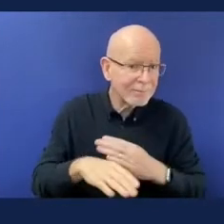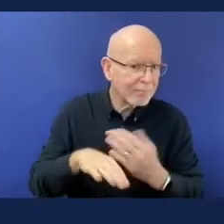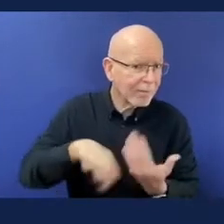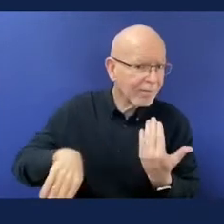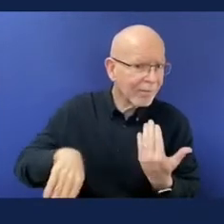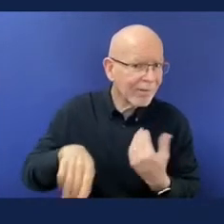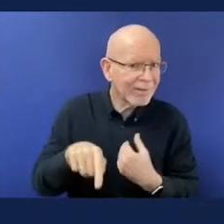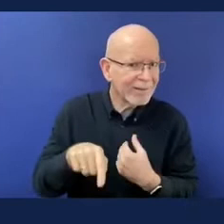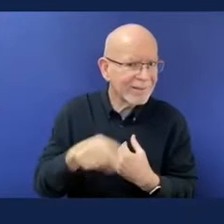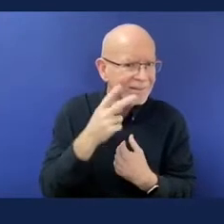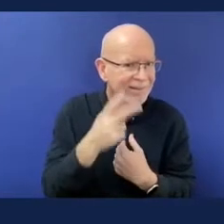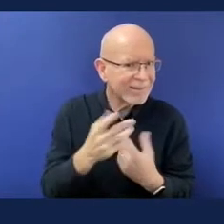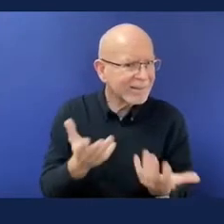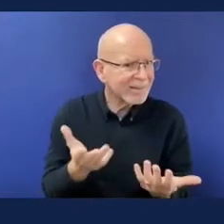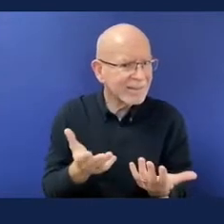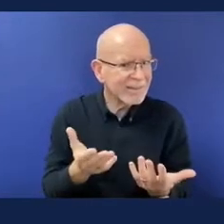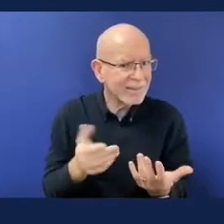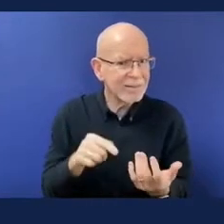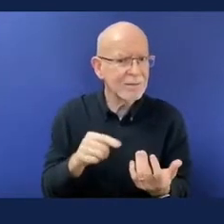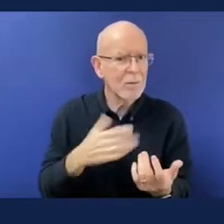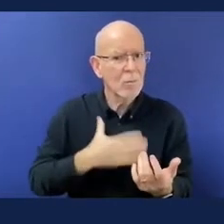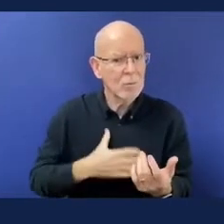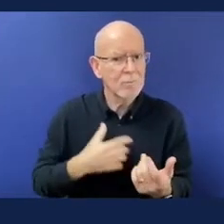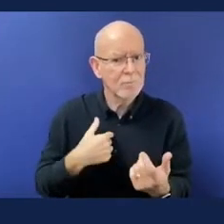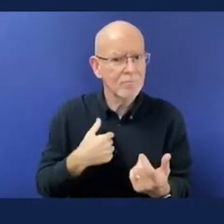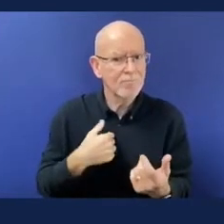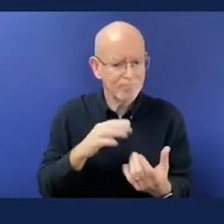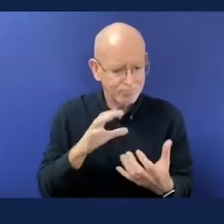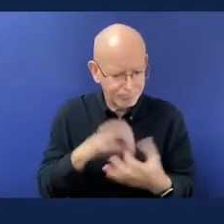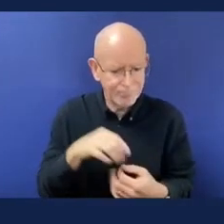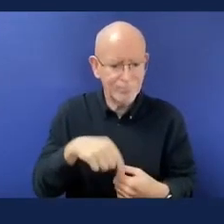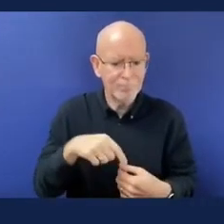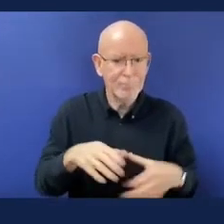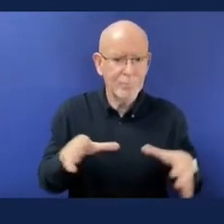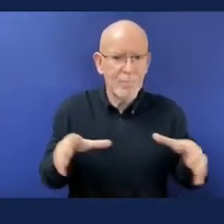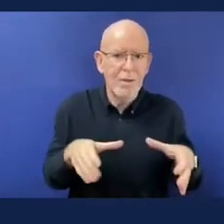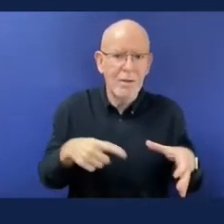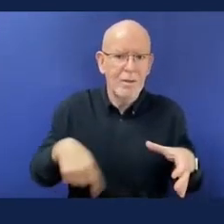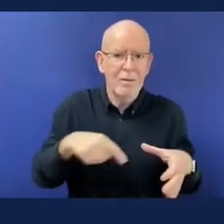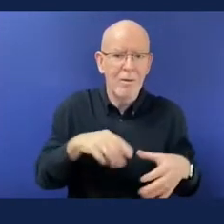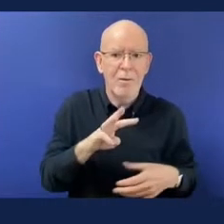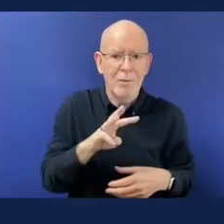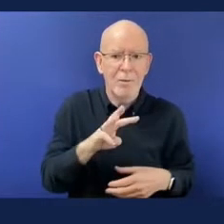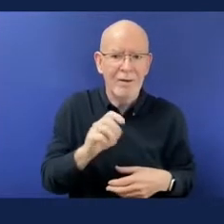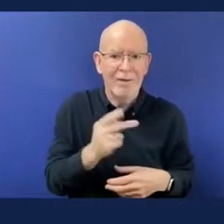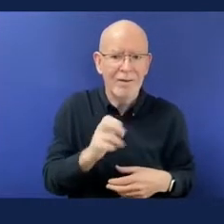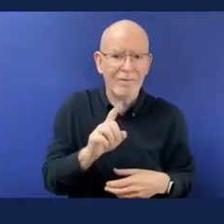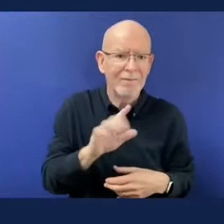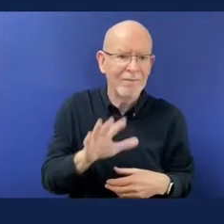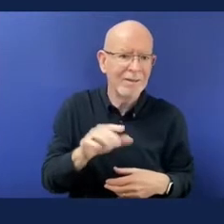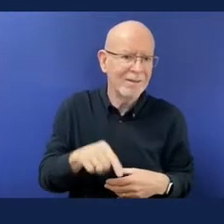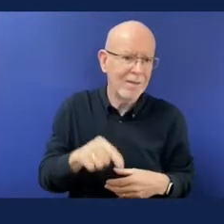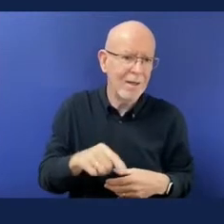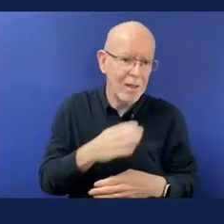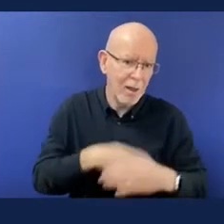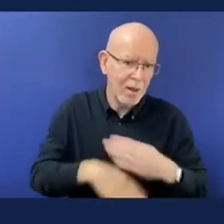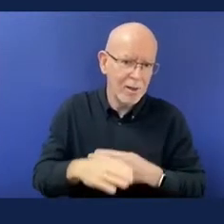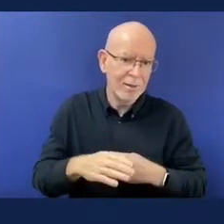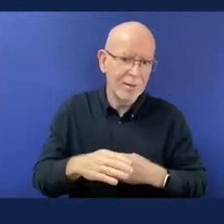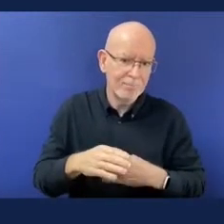one and unite people. In the same way that the pride movement has a rainbow flag, we created a symbol